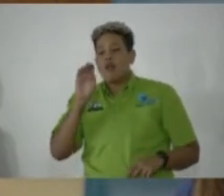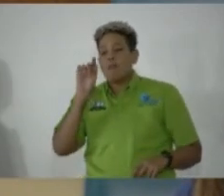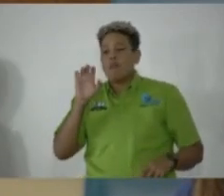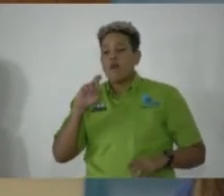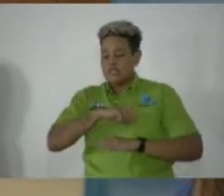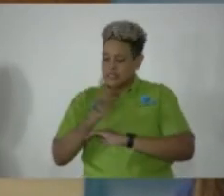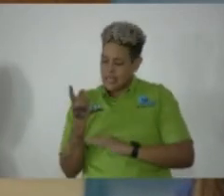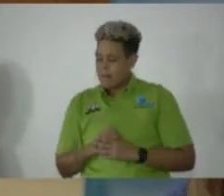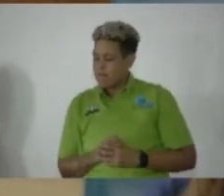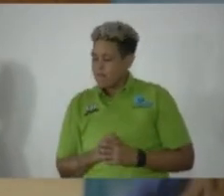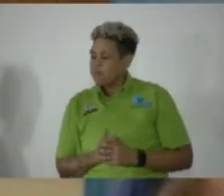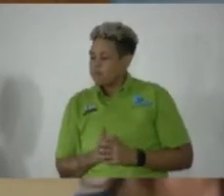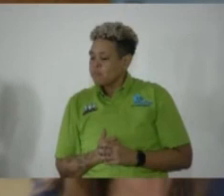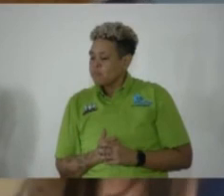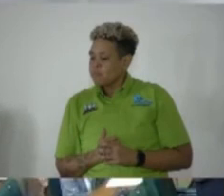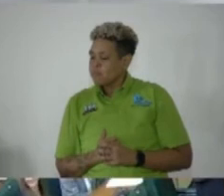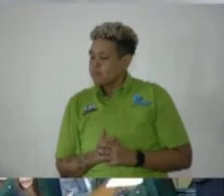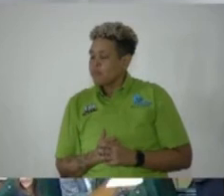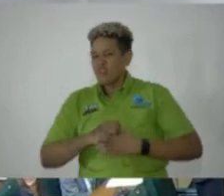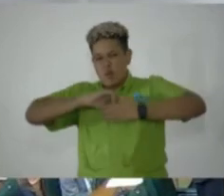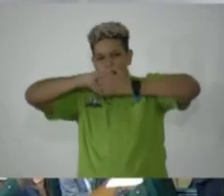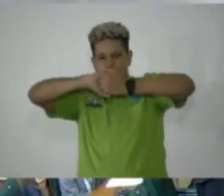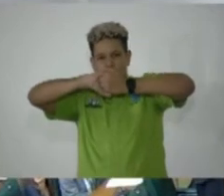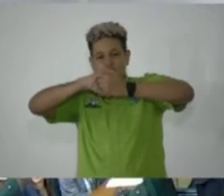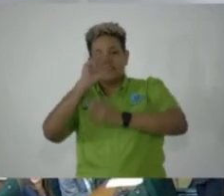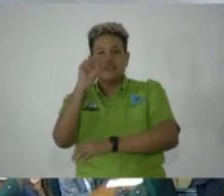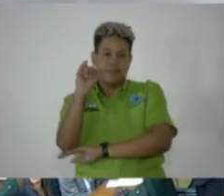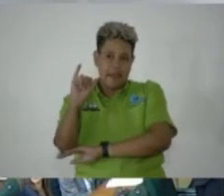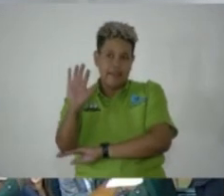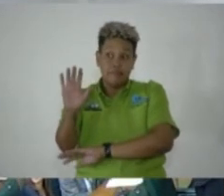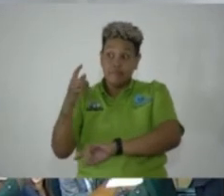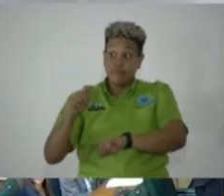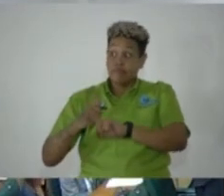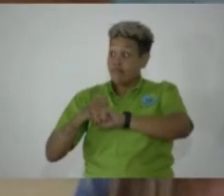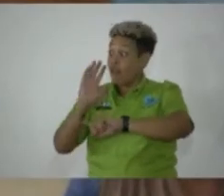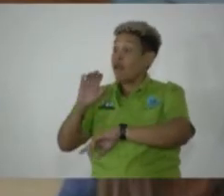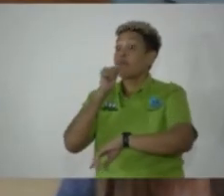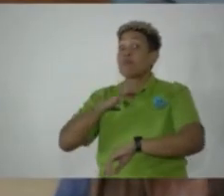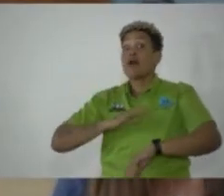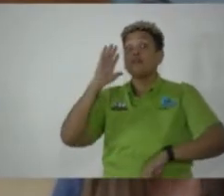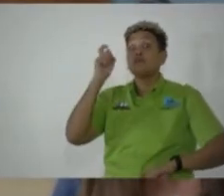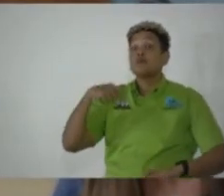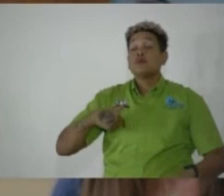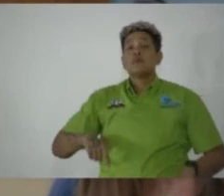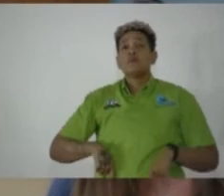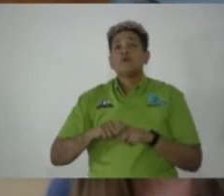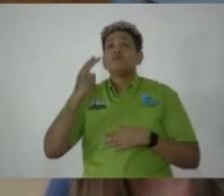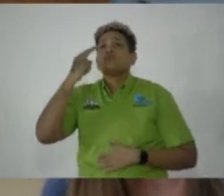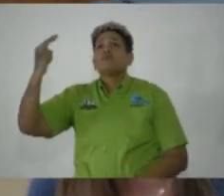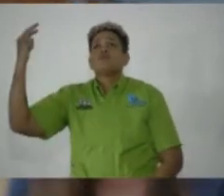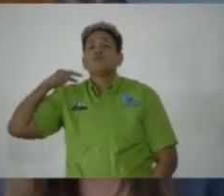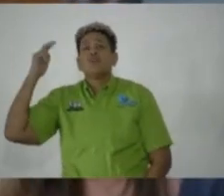Paul Madam Speaker, let us pause to recall the stuff of